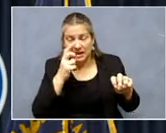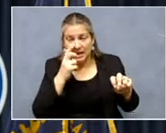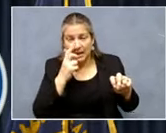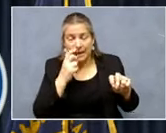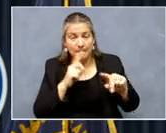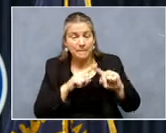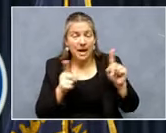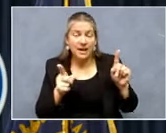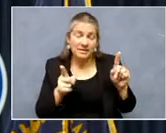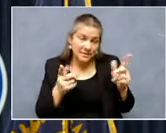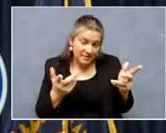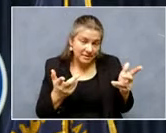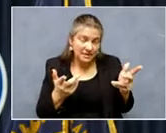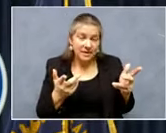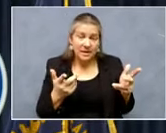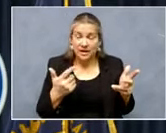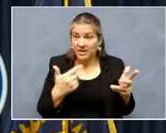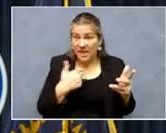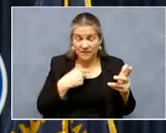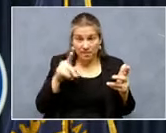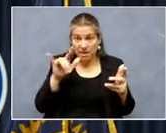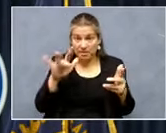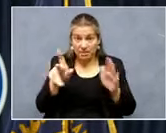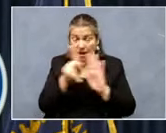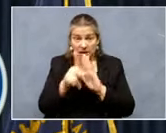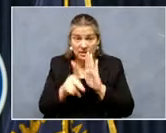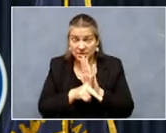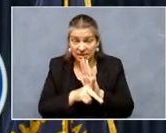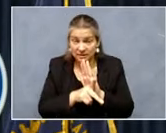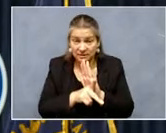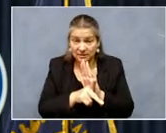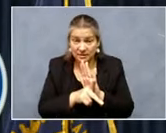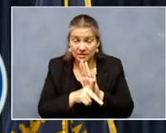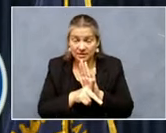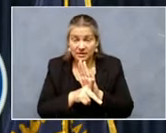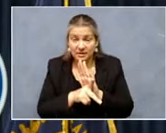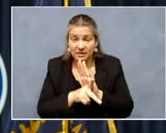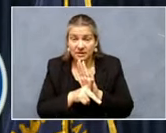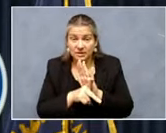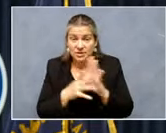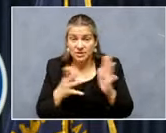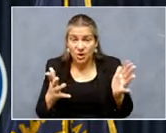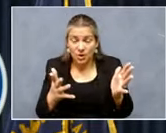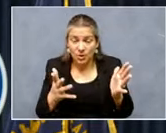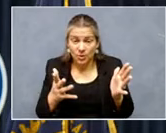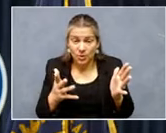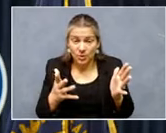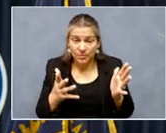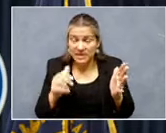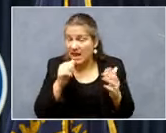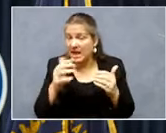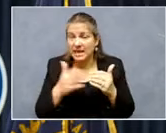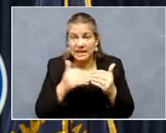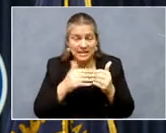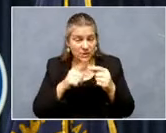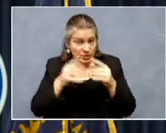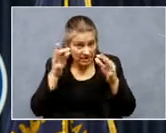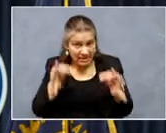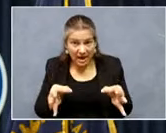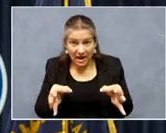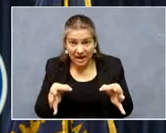side of that is there's public policy considerations in it too. So, um, not easy decisions. Um,